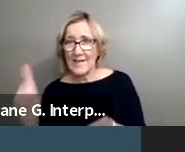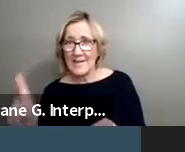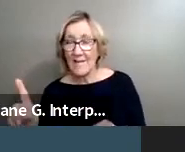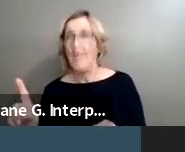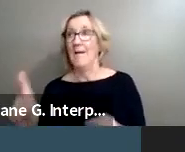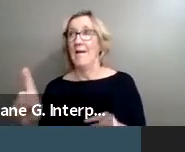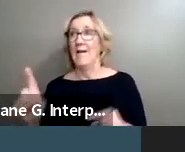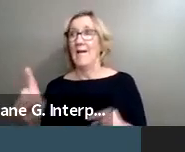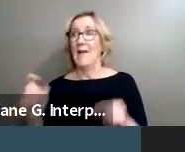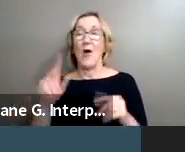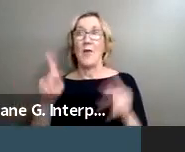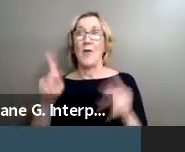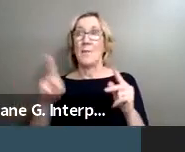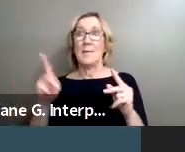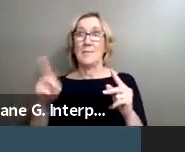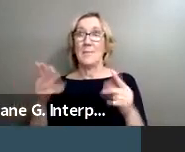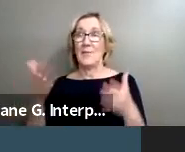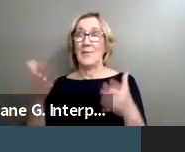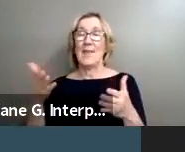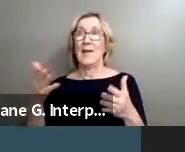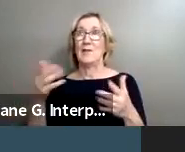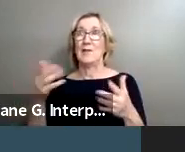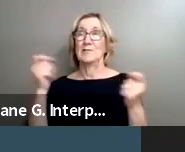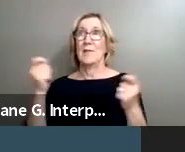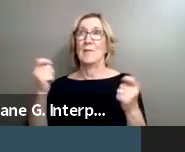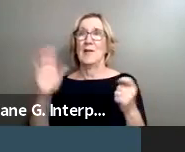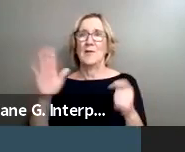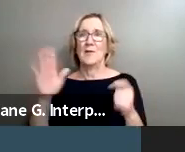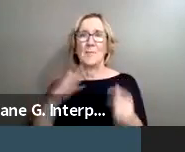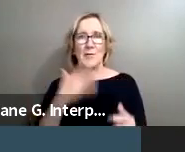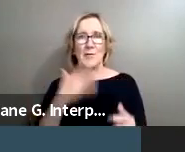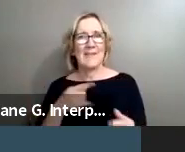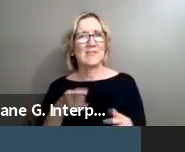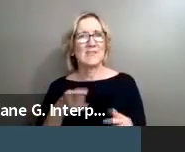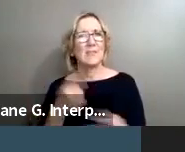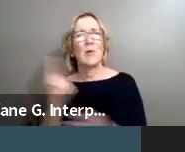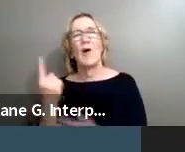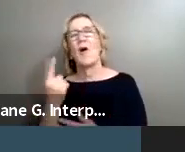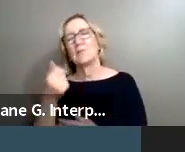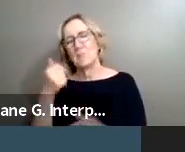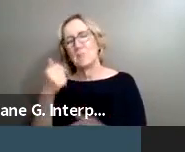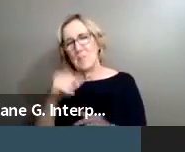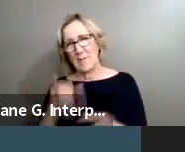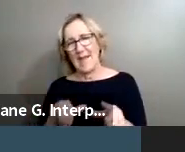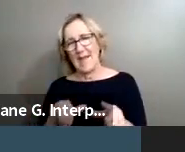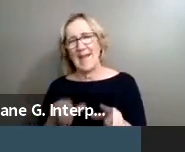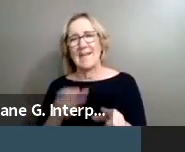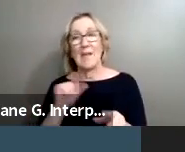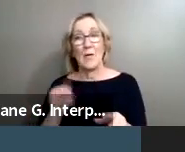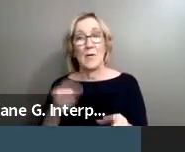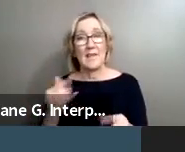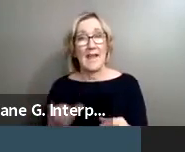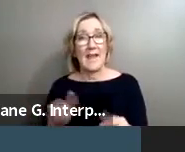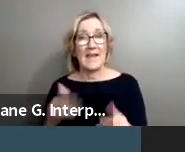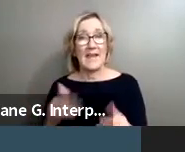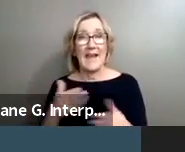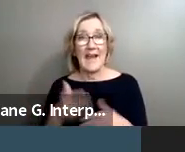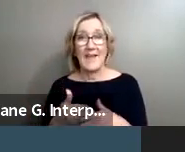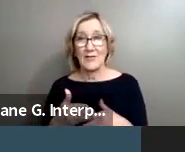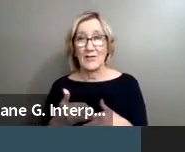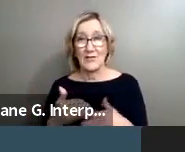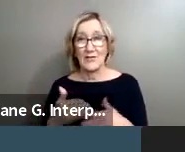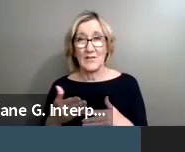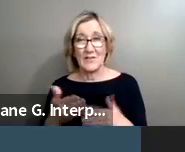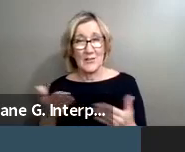her, celebrating her, this is something that she'll always remember. But not only that, after, you know, some things